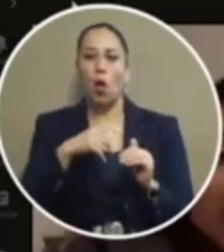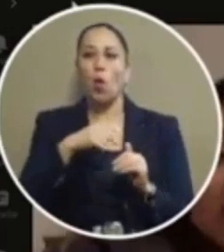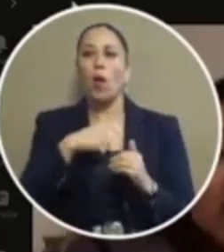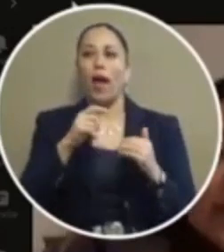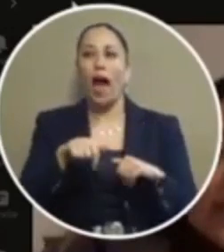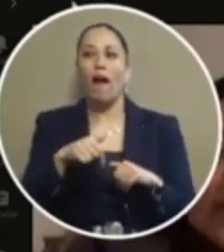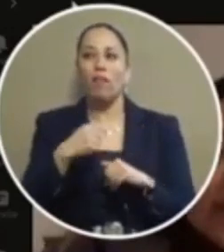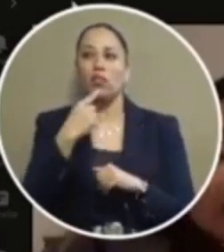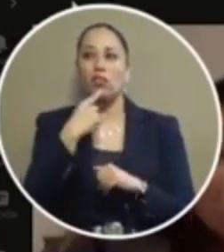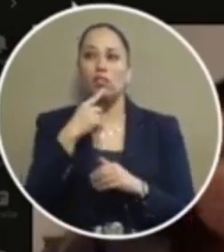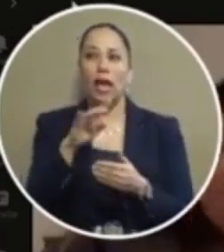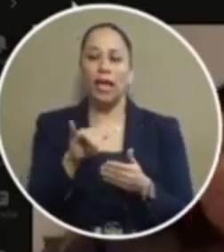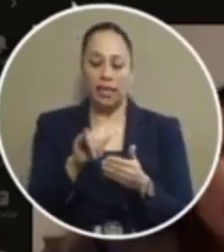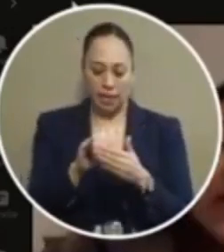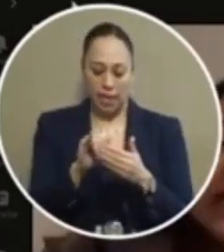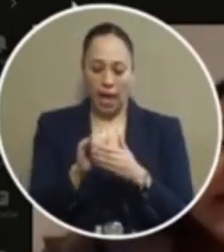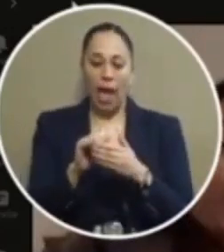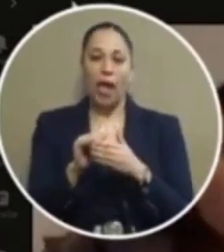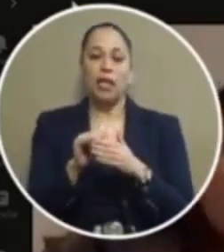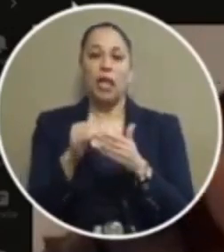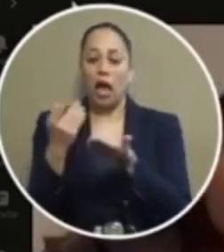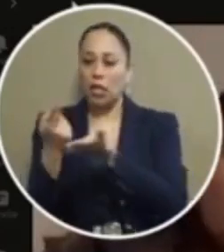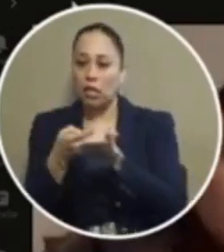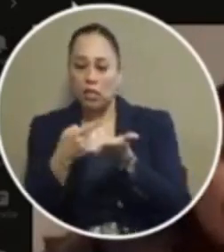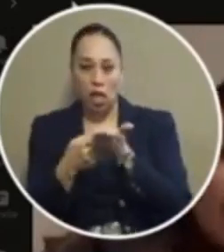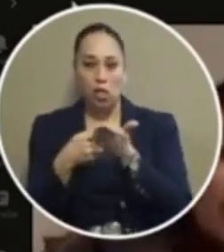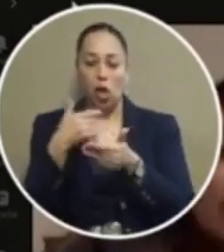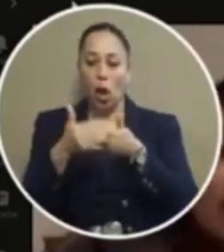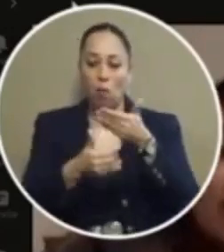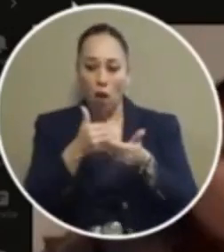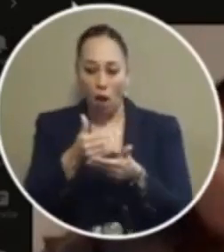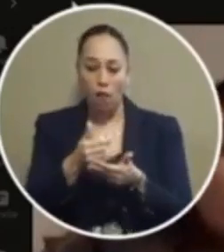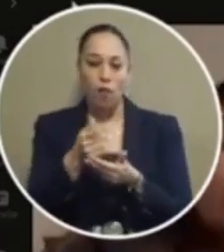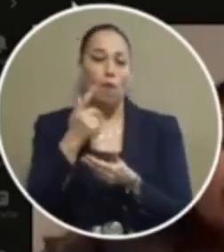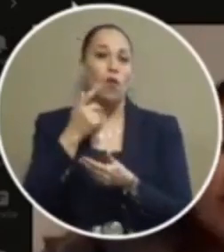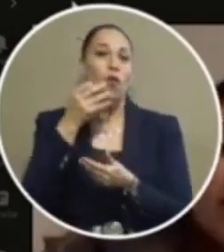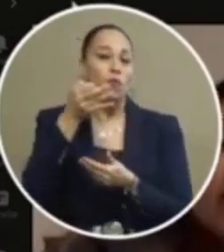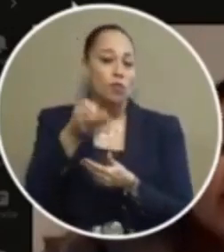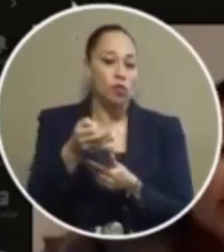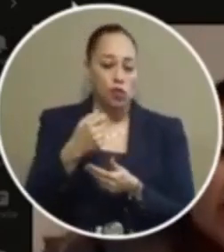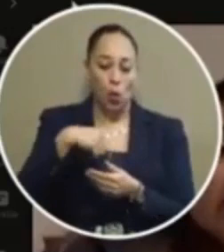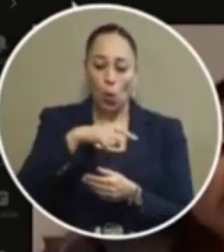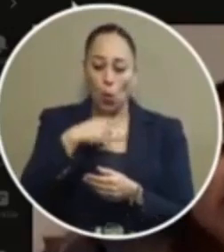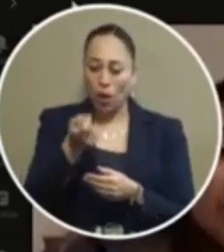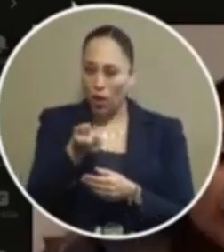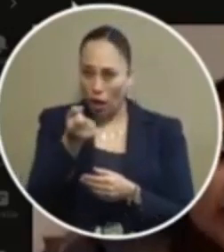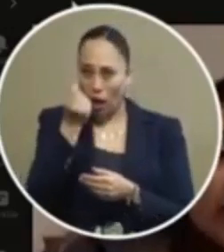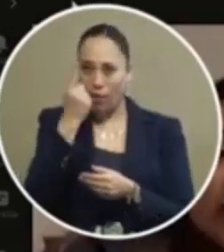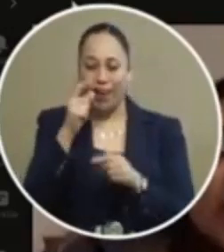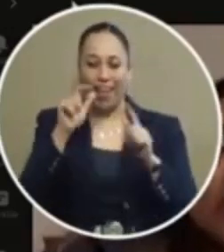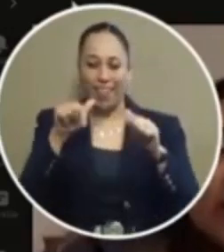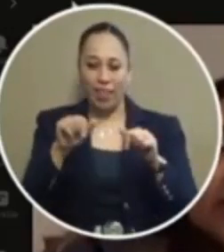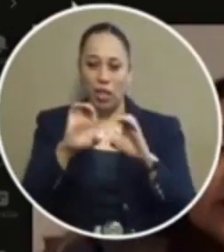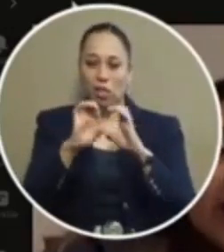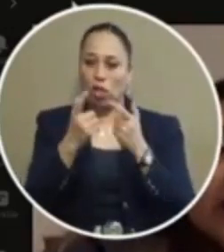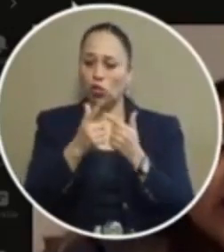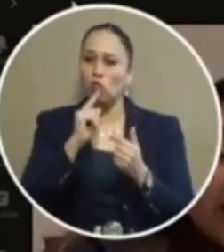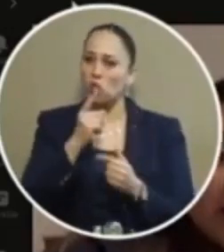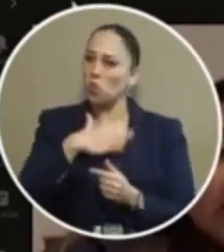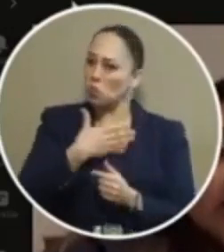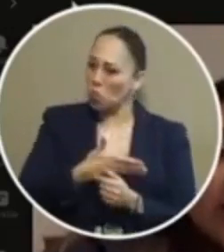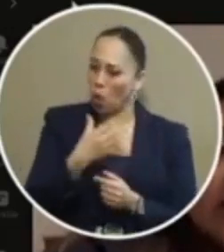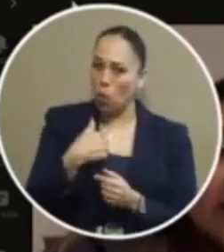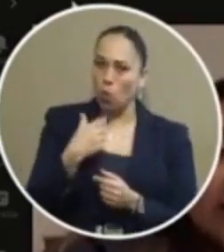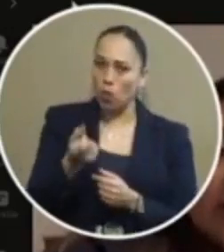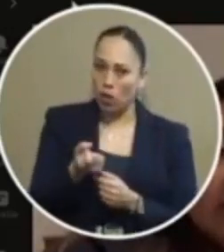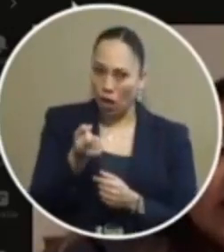to say that discussions will continue that we're going to come forward at a future date we understand i think this council is very willing we understand